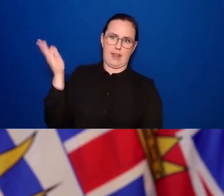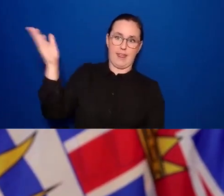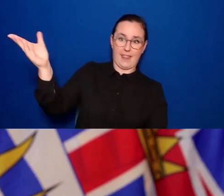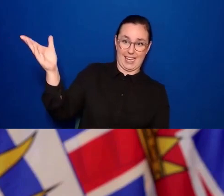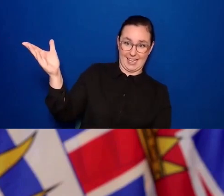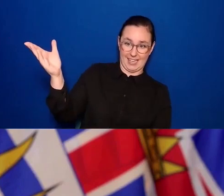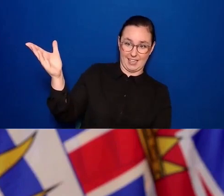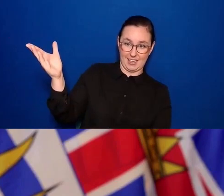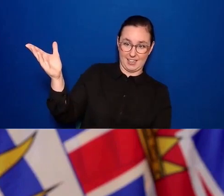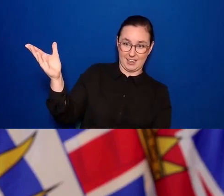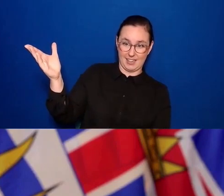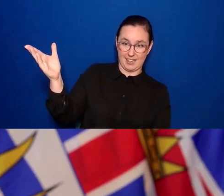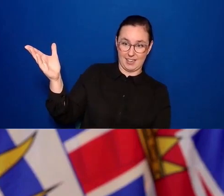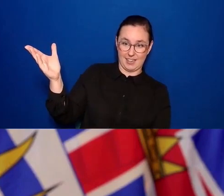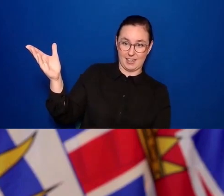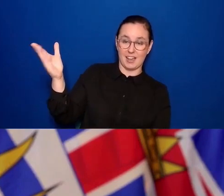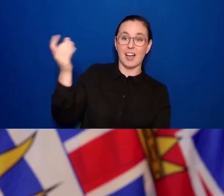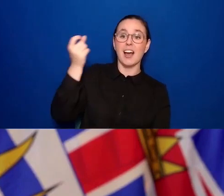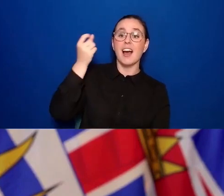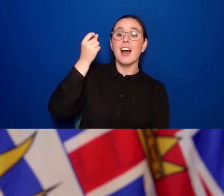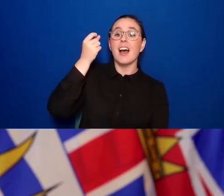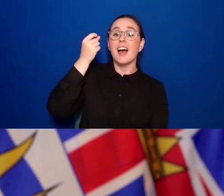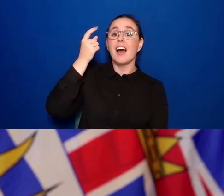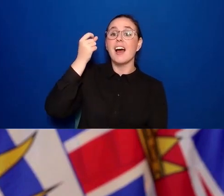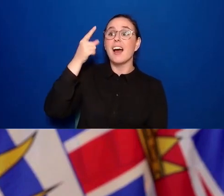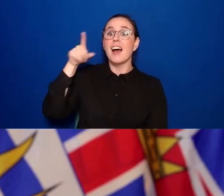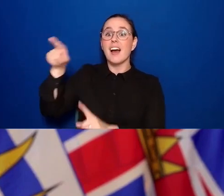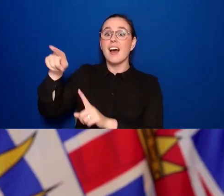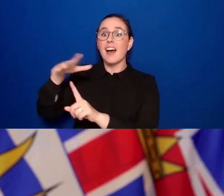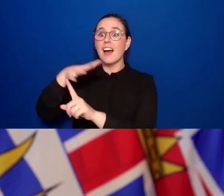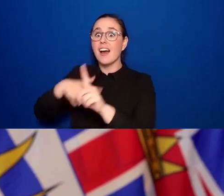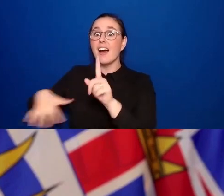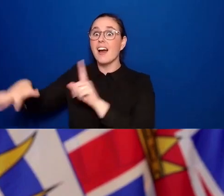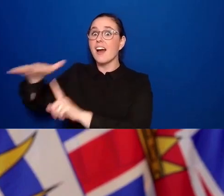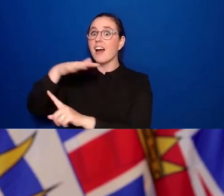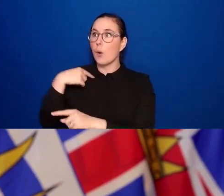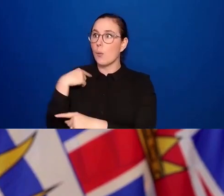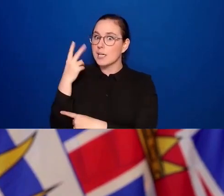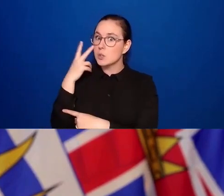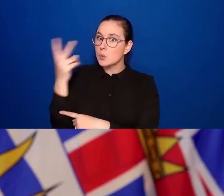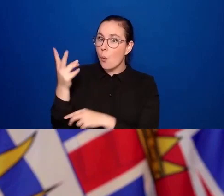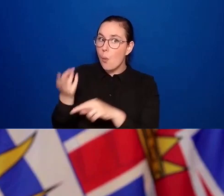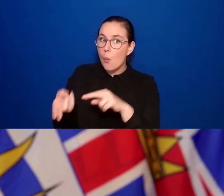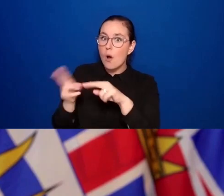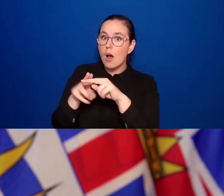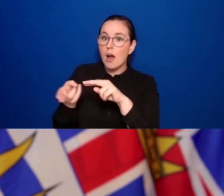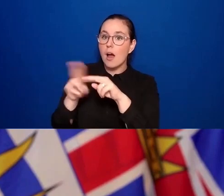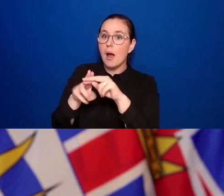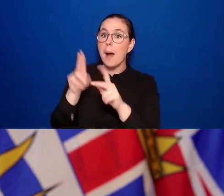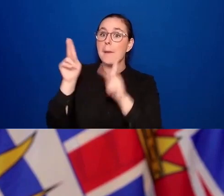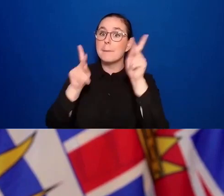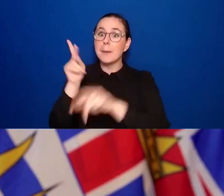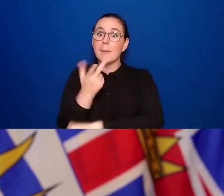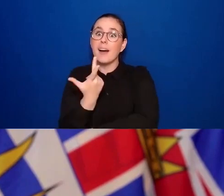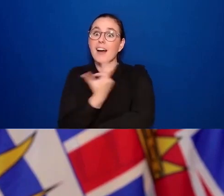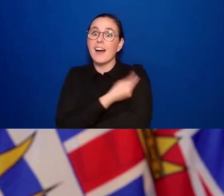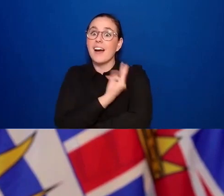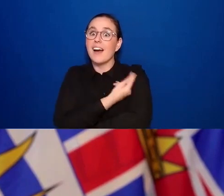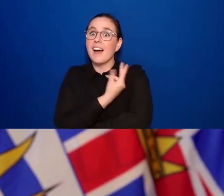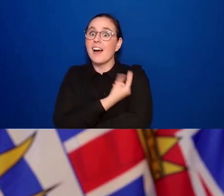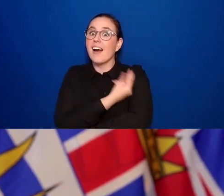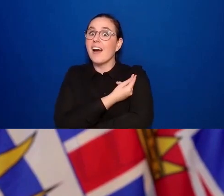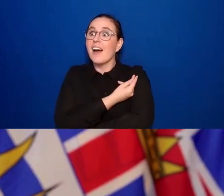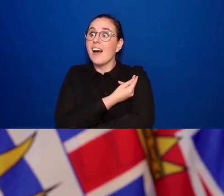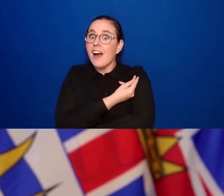in those settings, then they can start to operate safely again. So these are the things that we're learning here. We're learning about watching